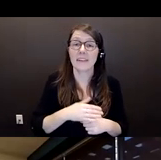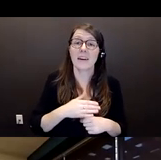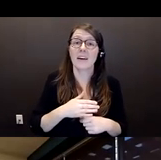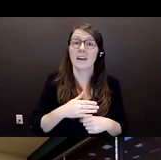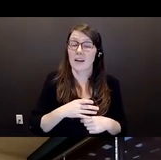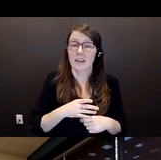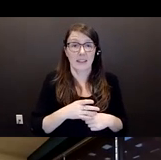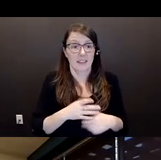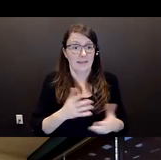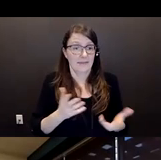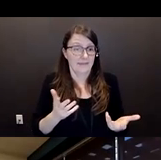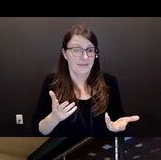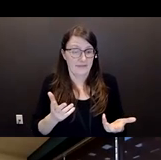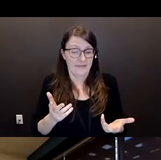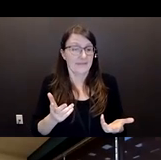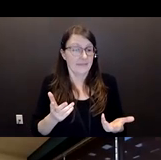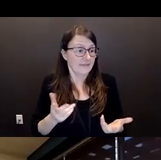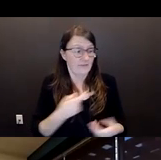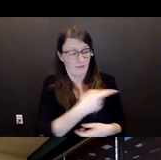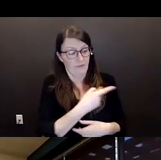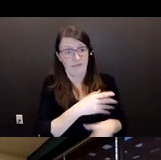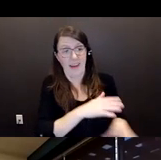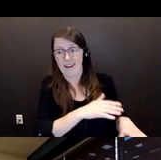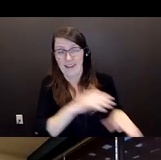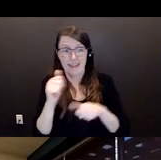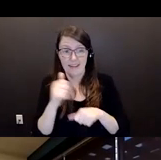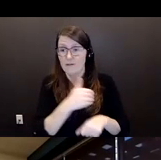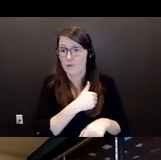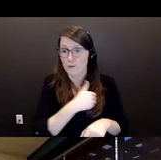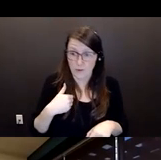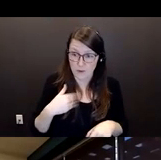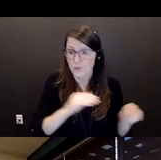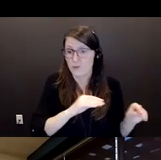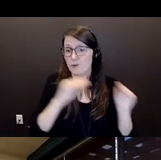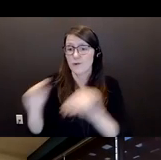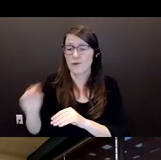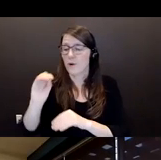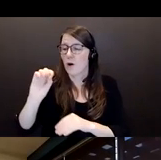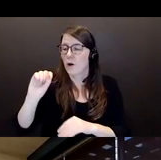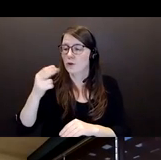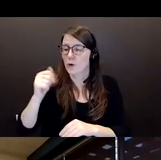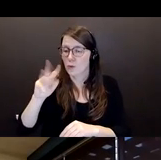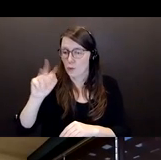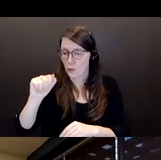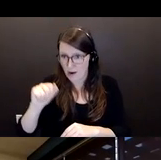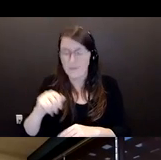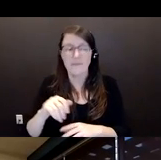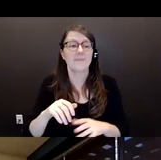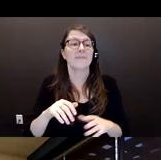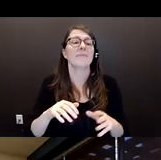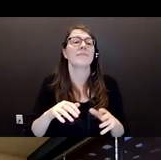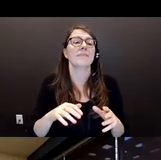from the time we left Toronto, moved to Oshawa. It covered thousands of miles when I flew